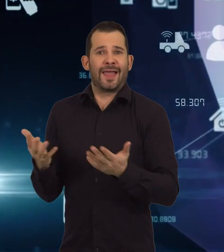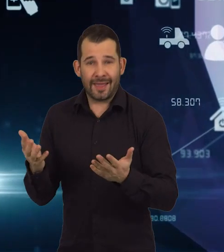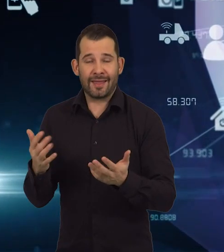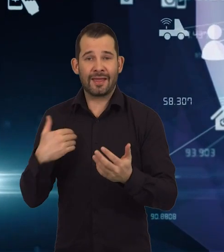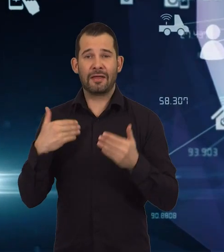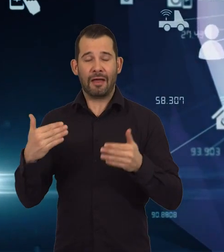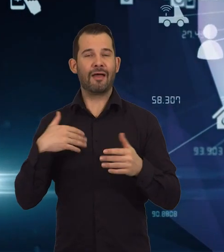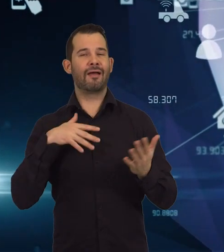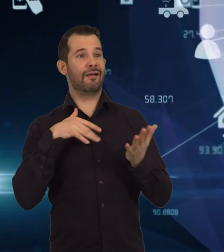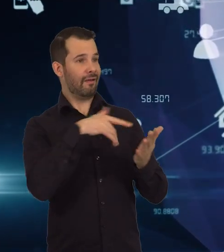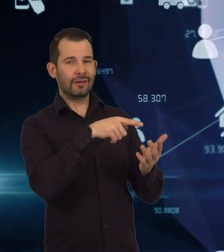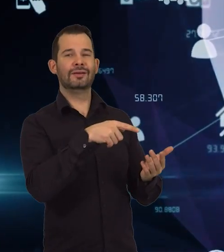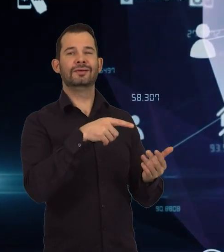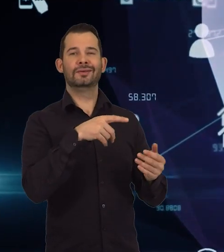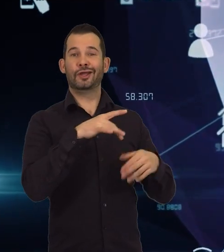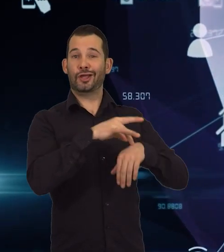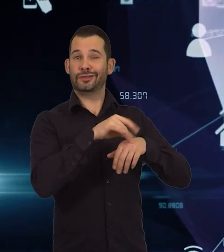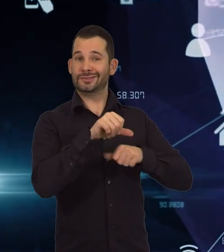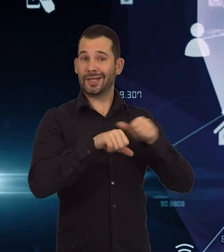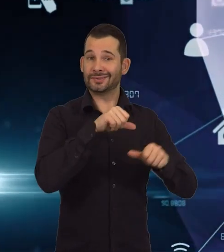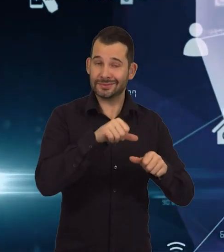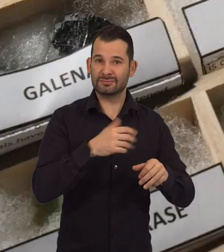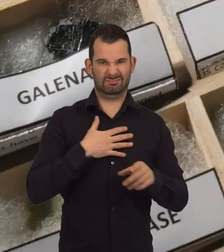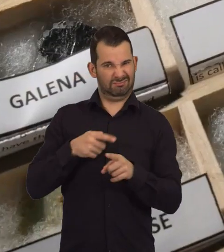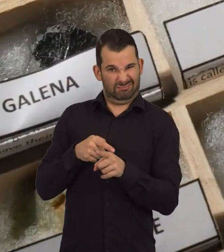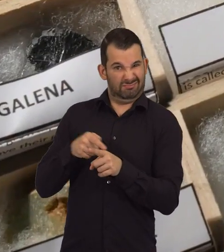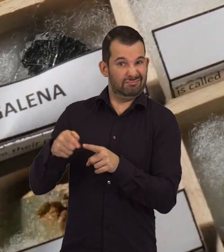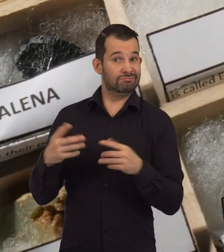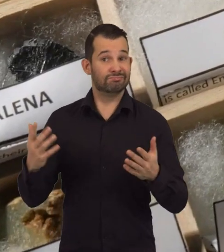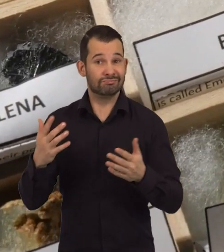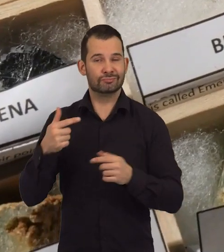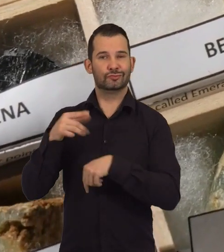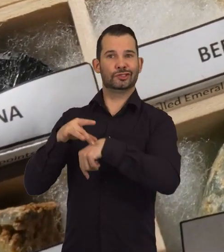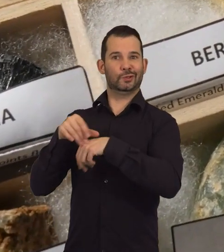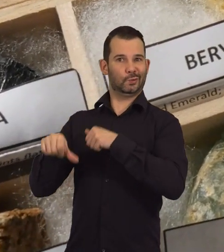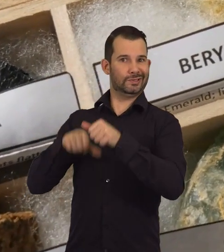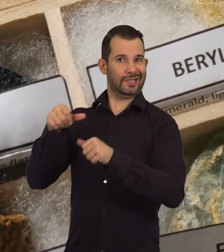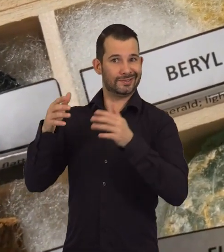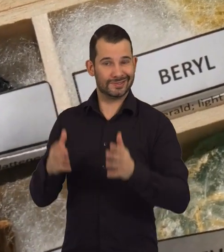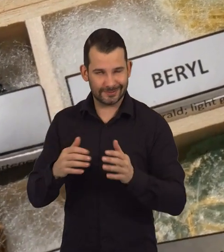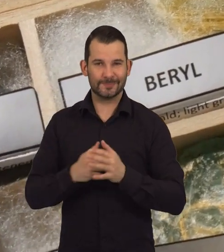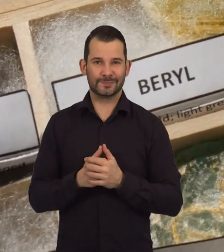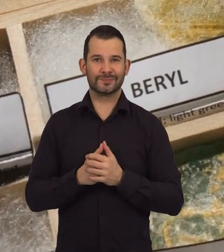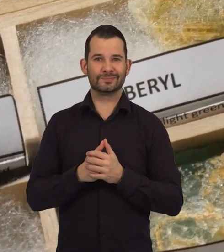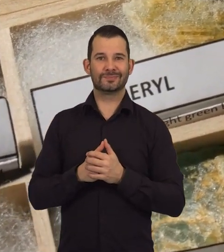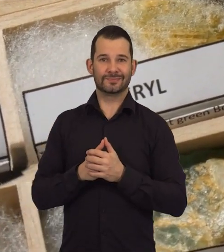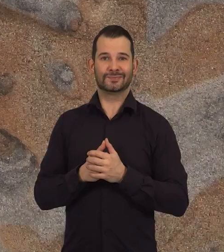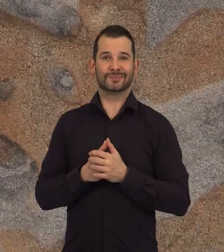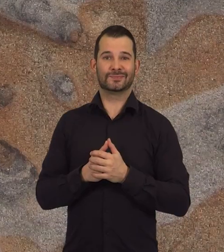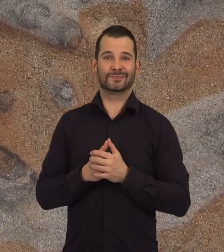with it. So I took a degree in earth sciences. My specialization then was geoscientist, as a